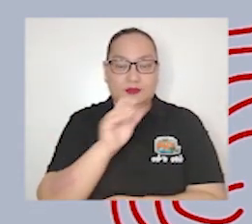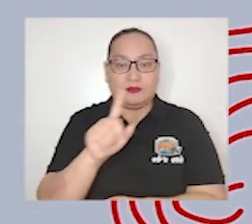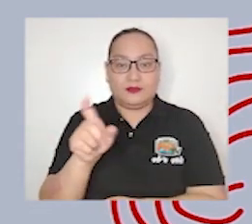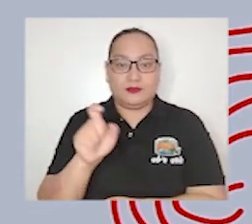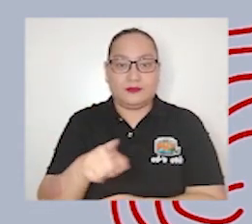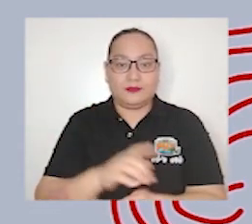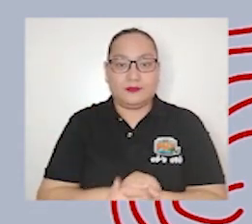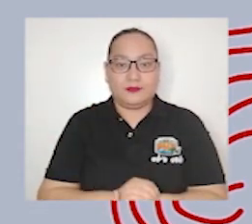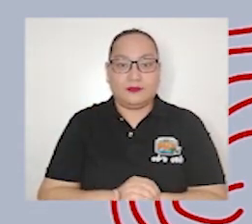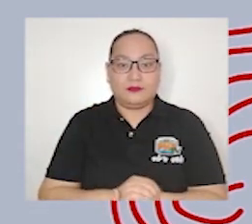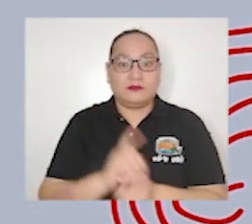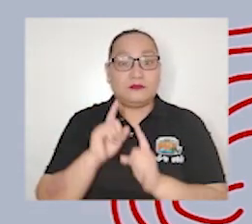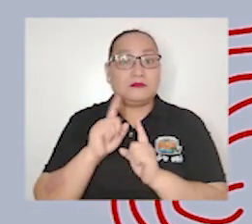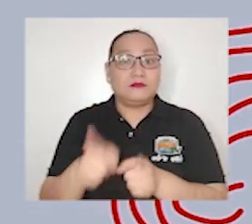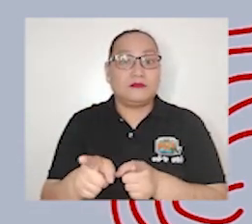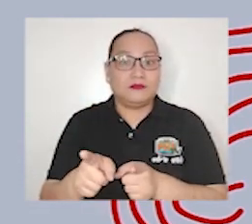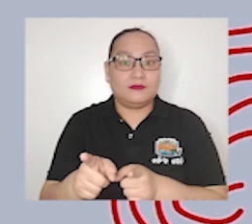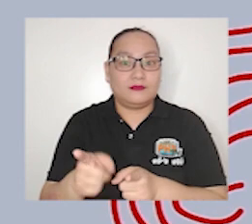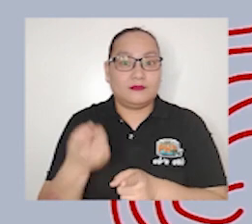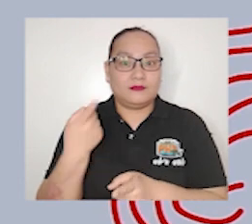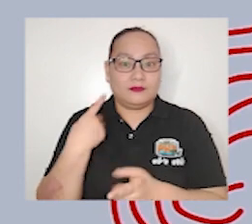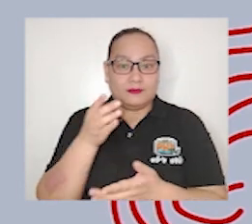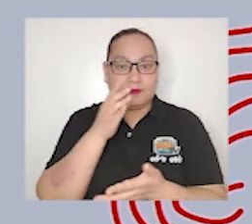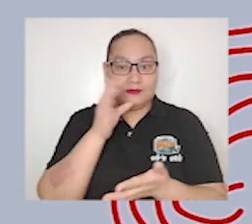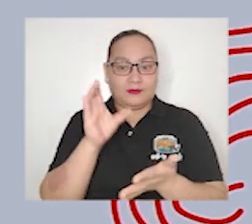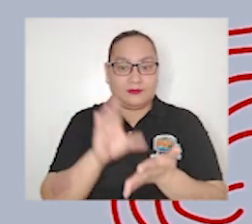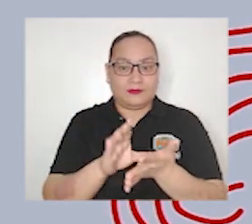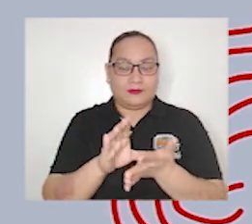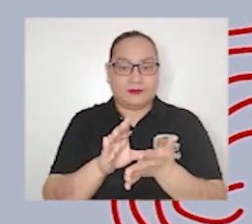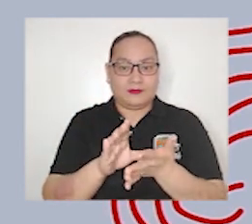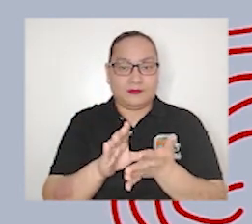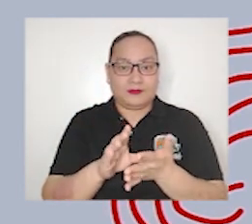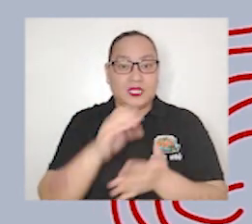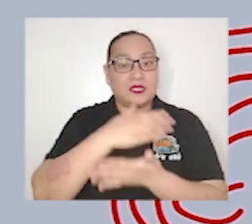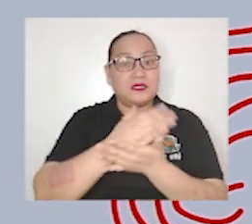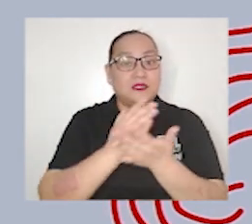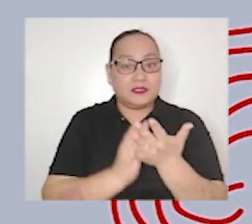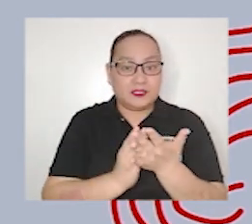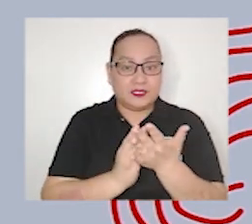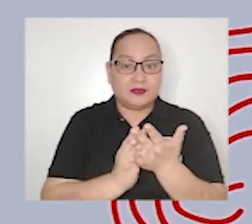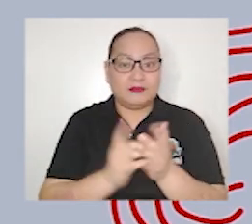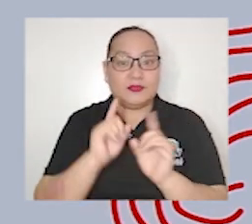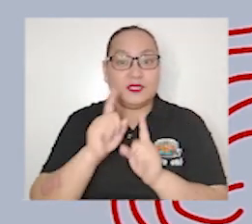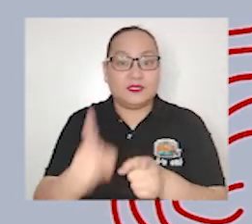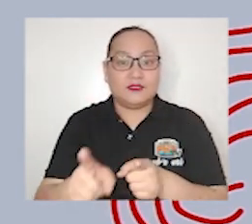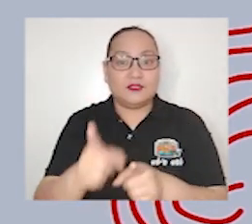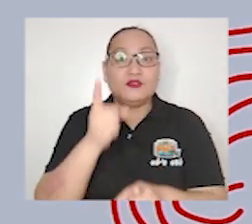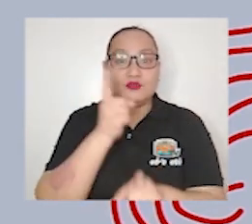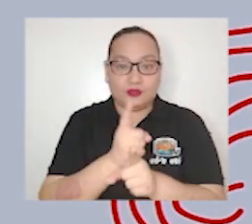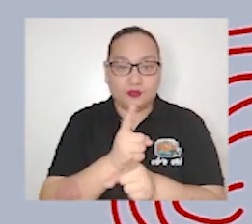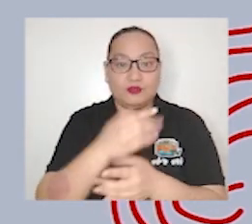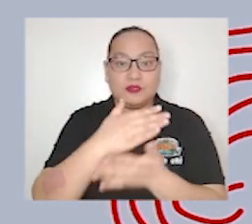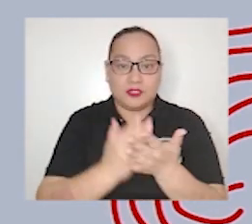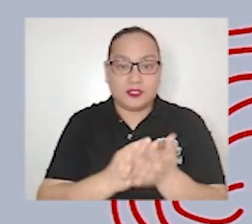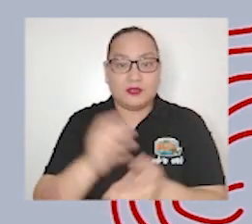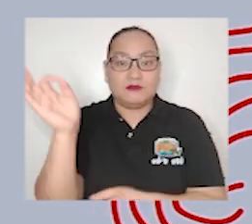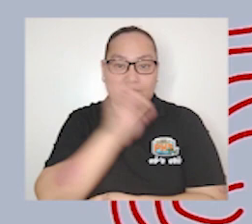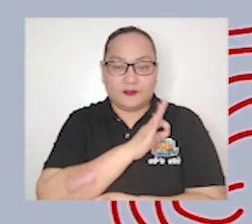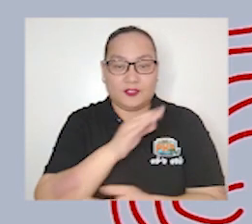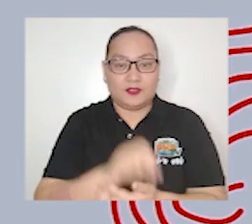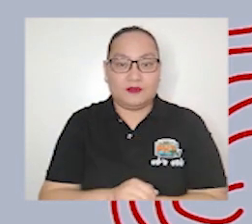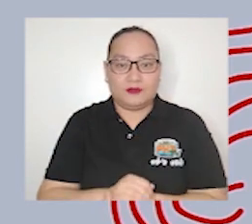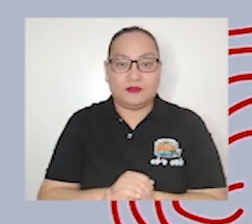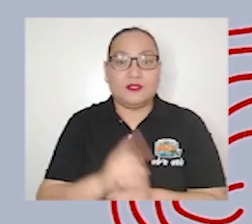I can see answers already in the comment reflections some answered true and some answered false the answer